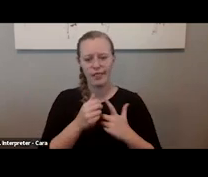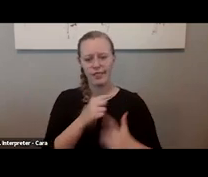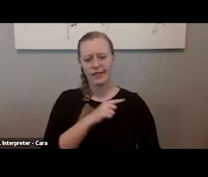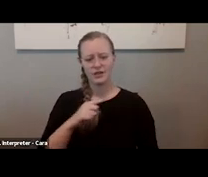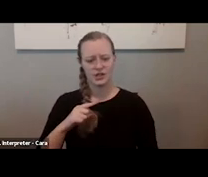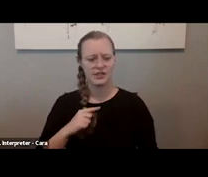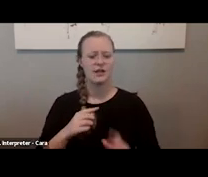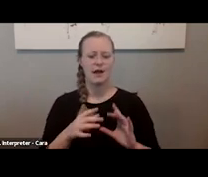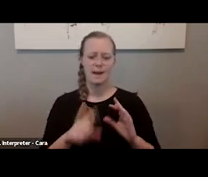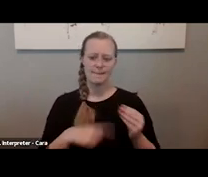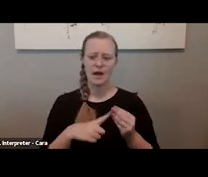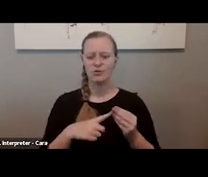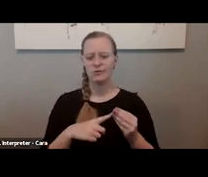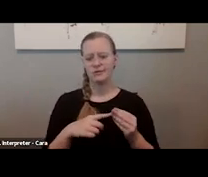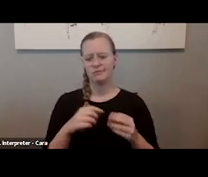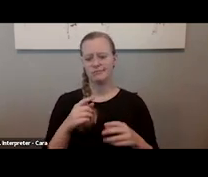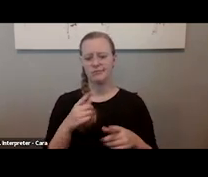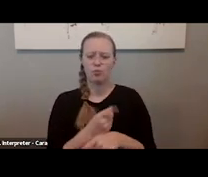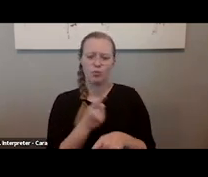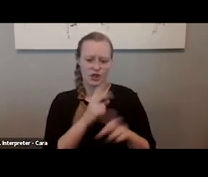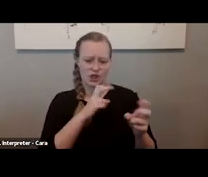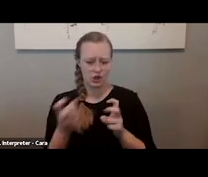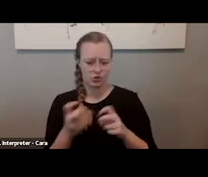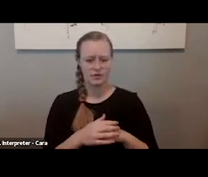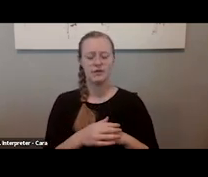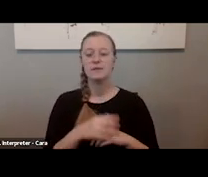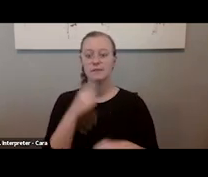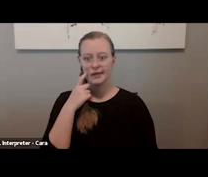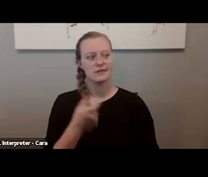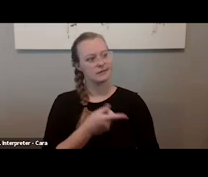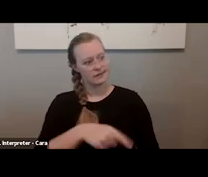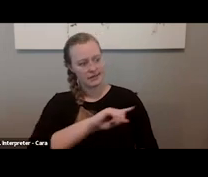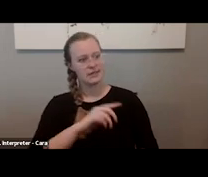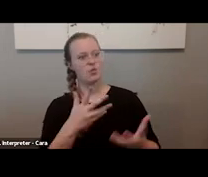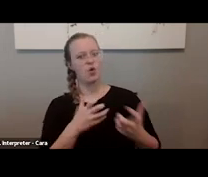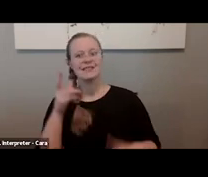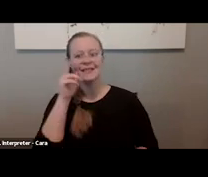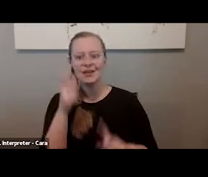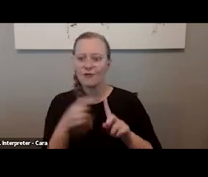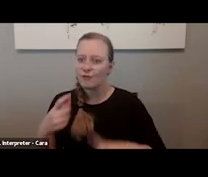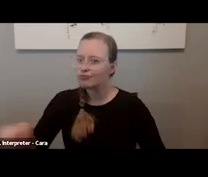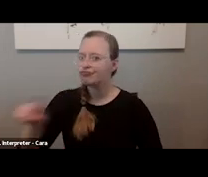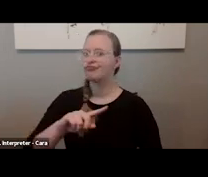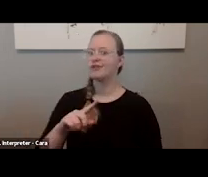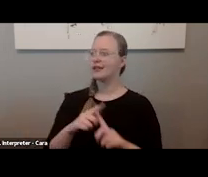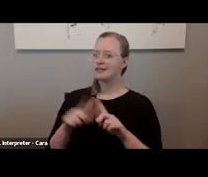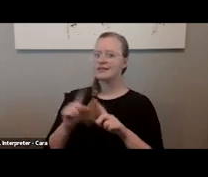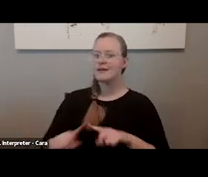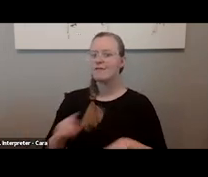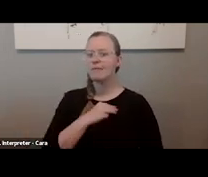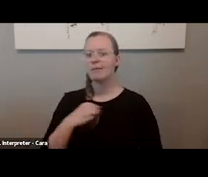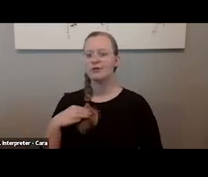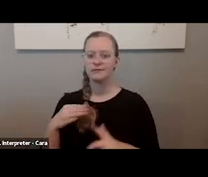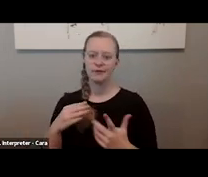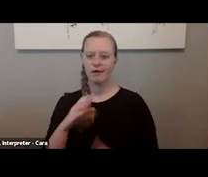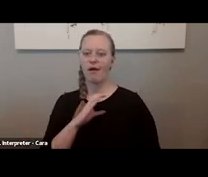issues because this is the time that they want to hear from constituents. They want to hear from other members of Congress about